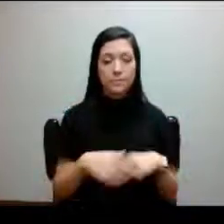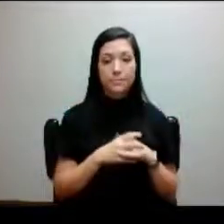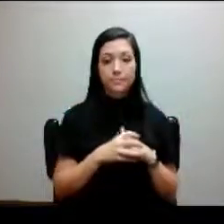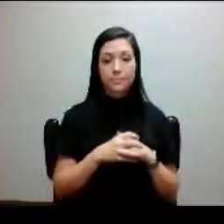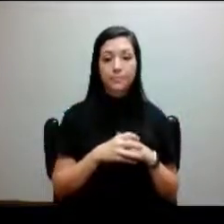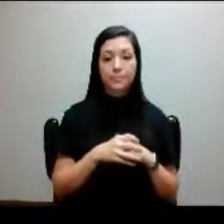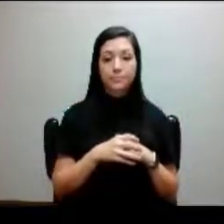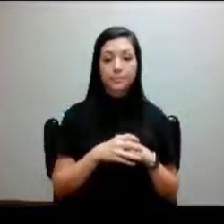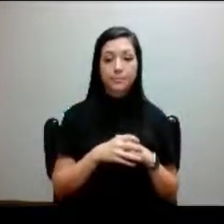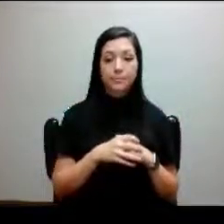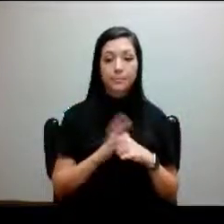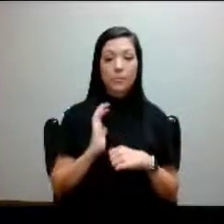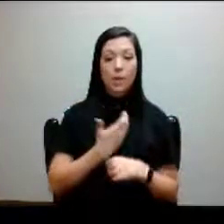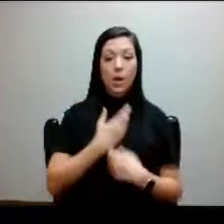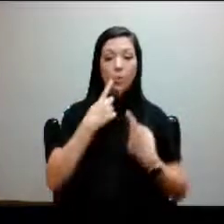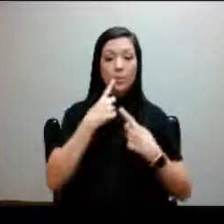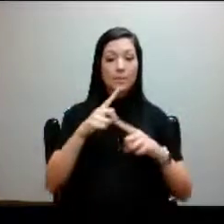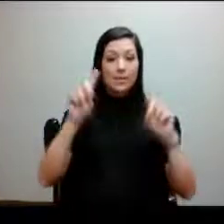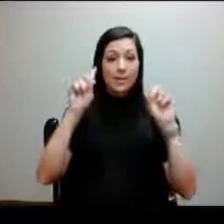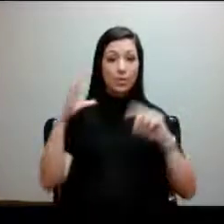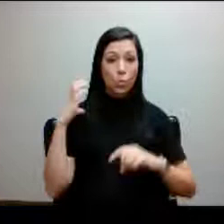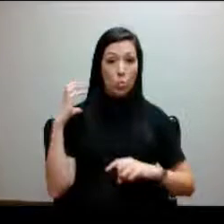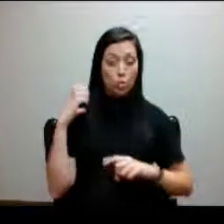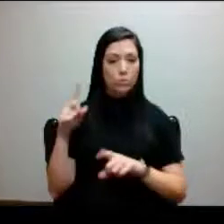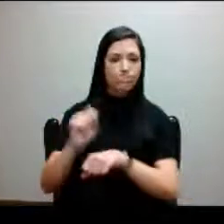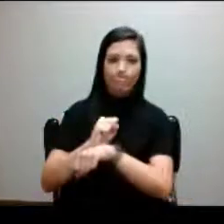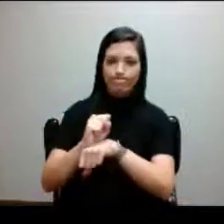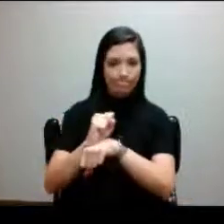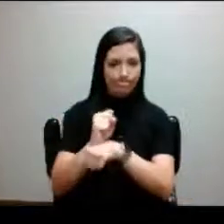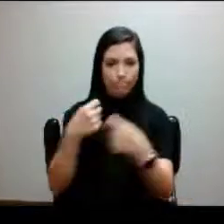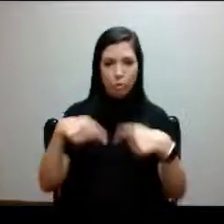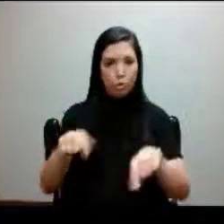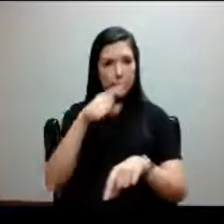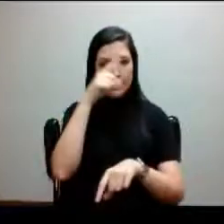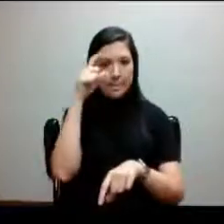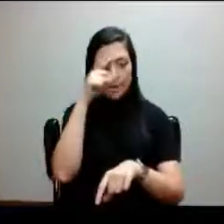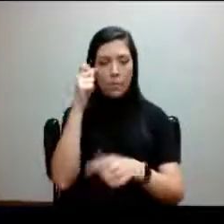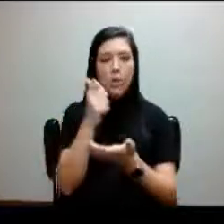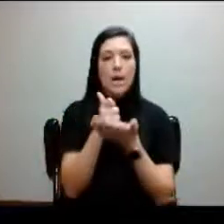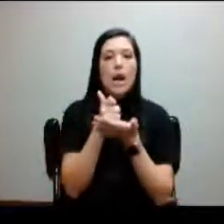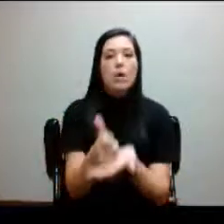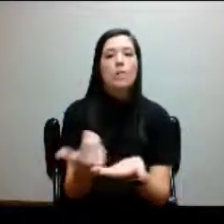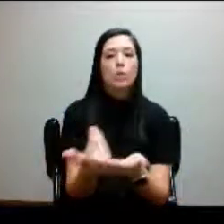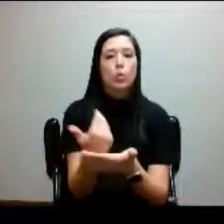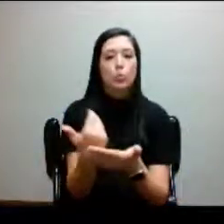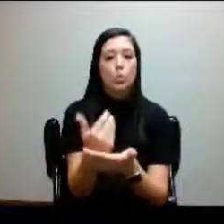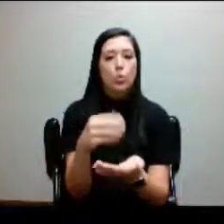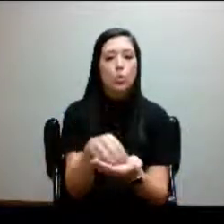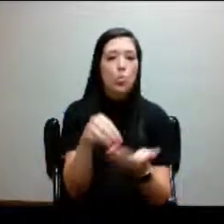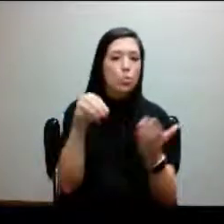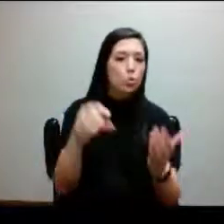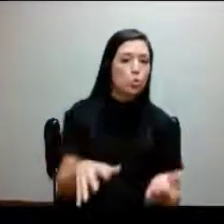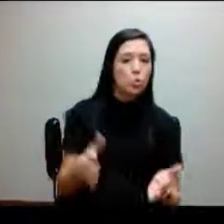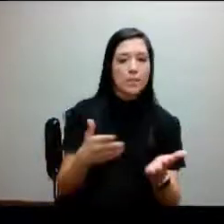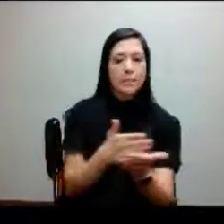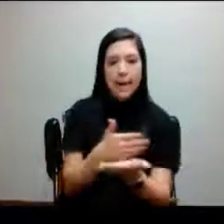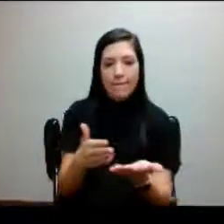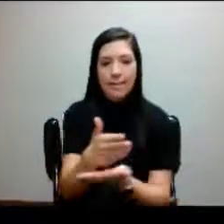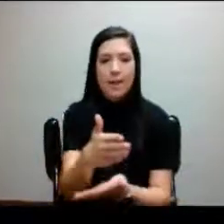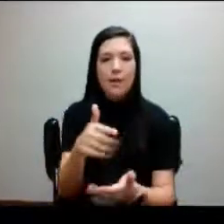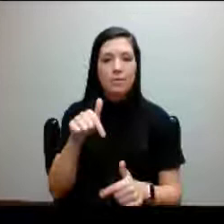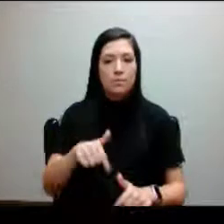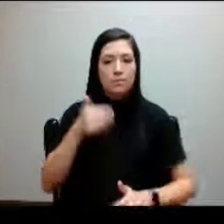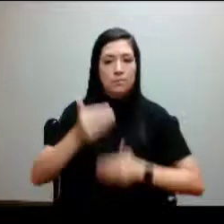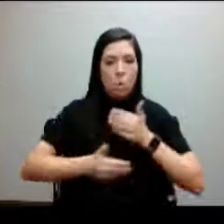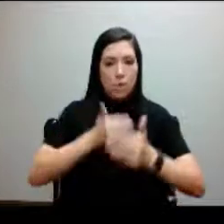Our success coaches are working hard this summer assisting new to college students navigate the submission process and receive